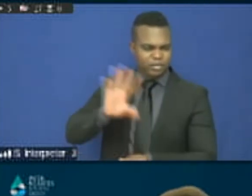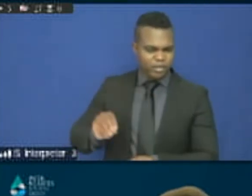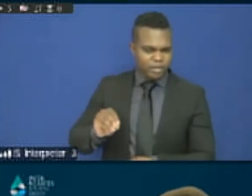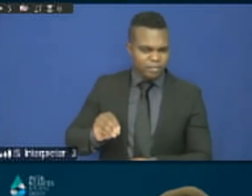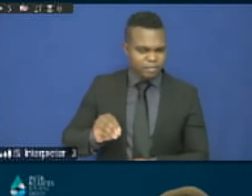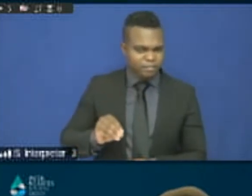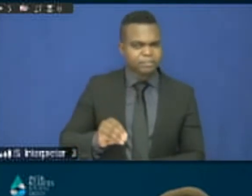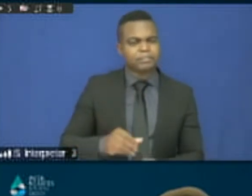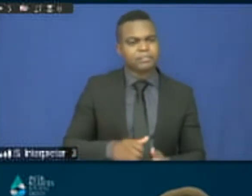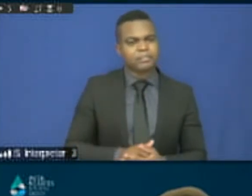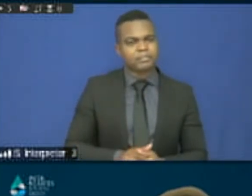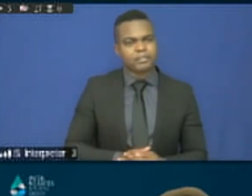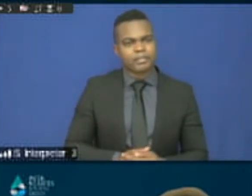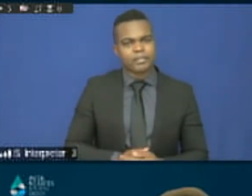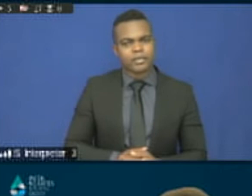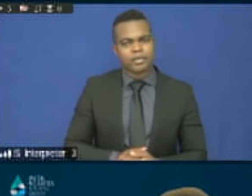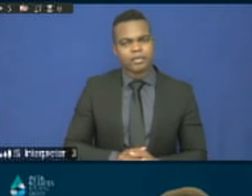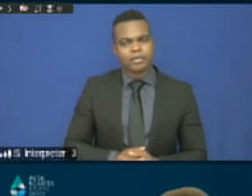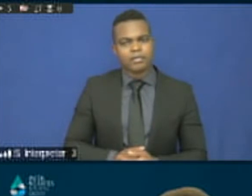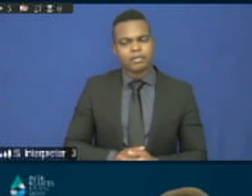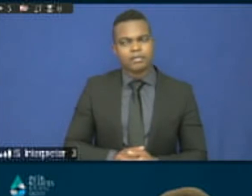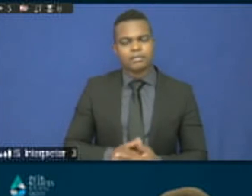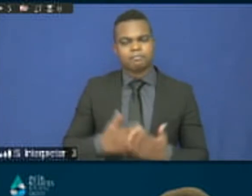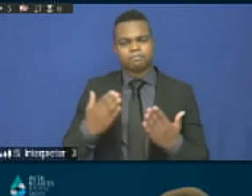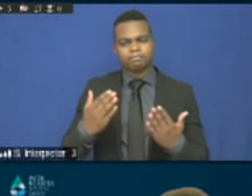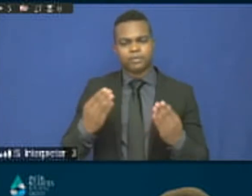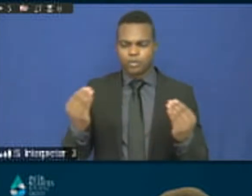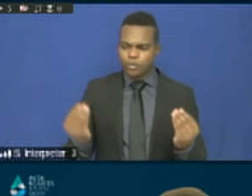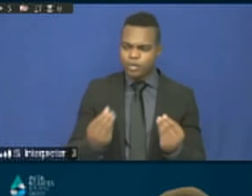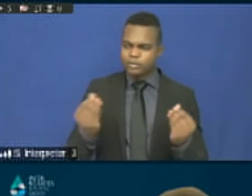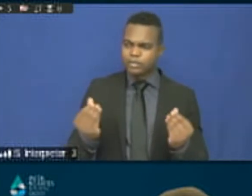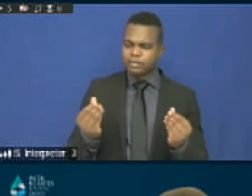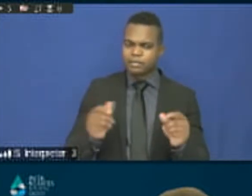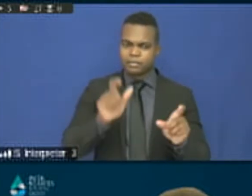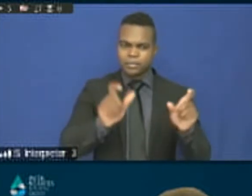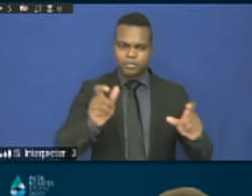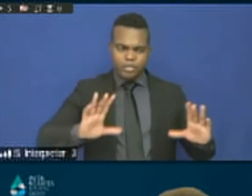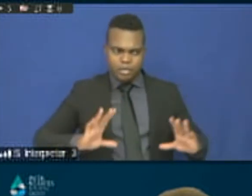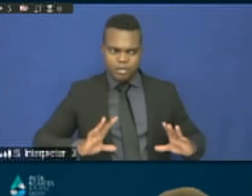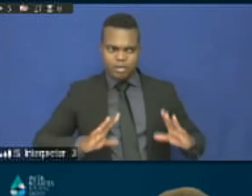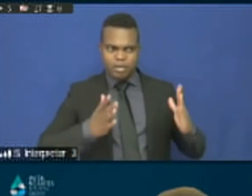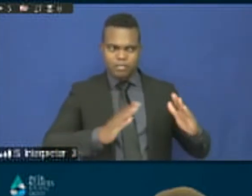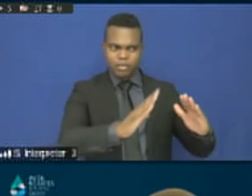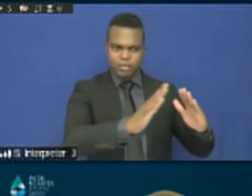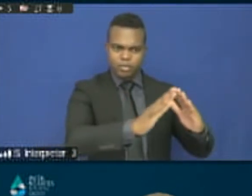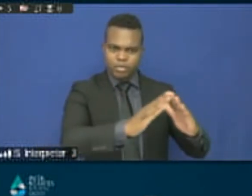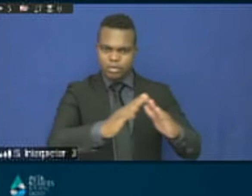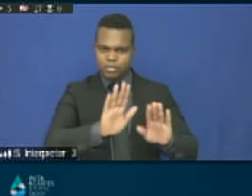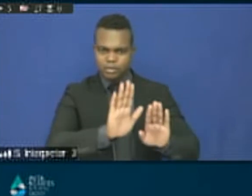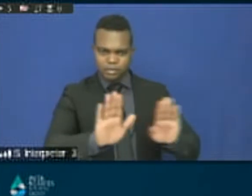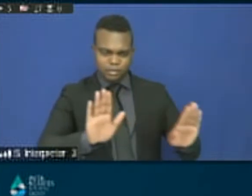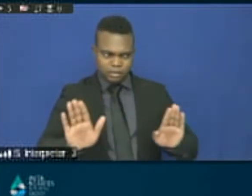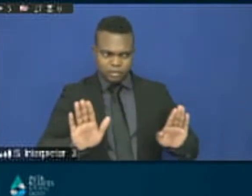life, really core to the SDGs. What role do you see for voluntary local reviews and sub-national action